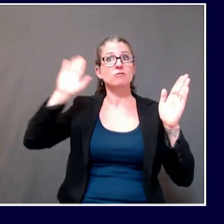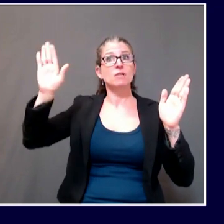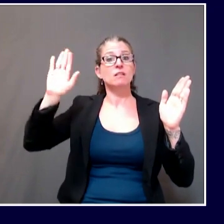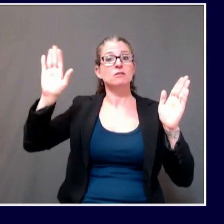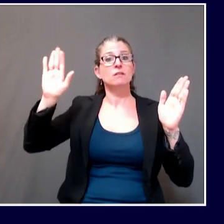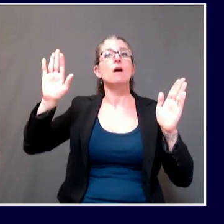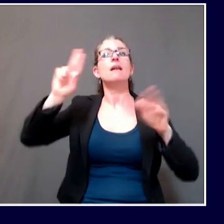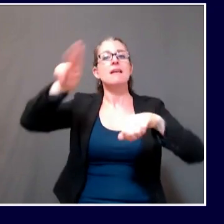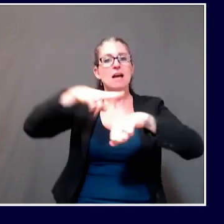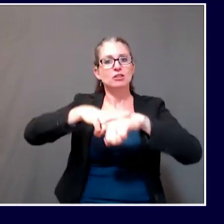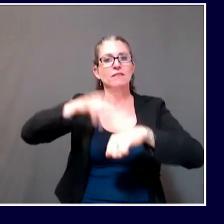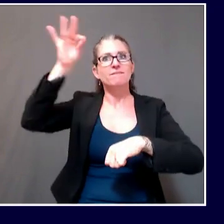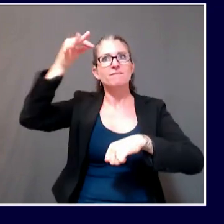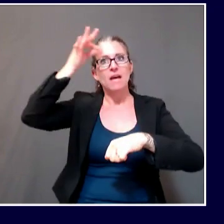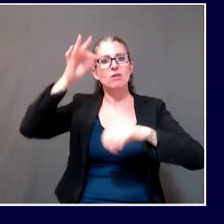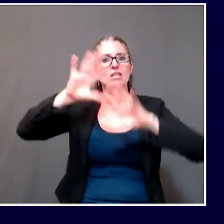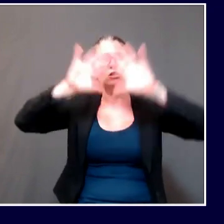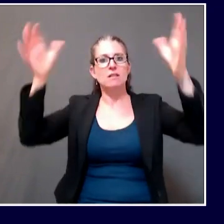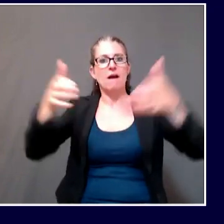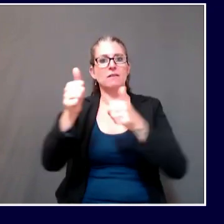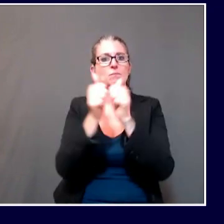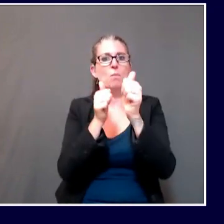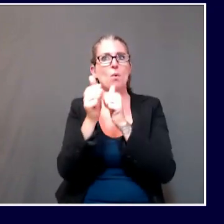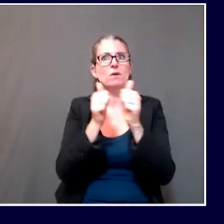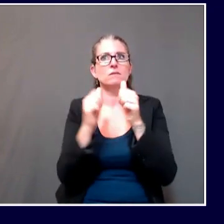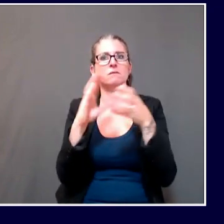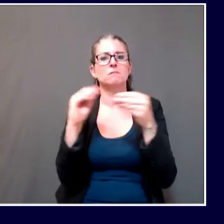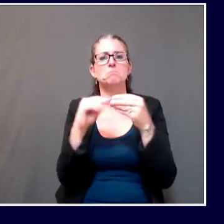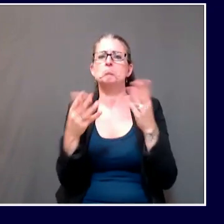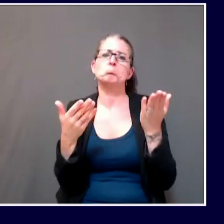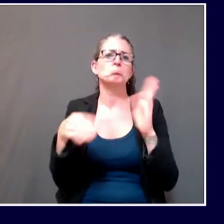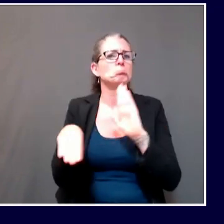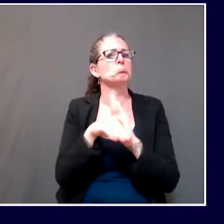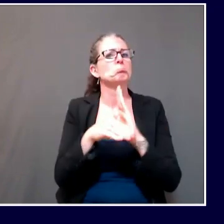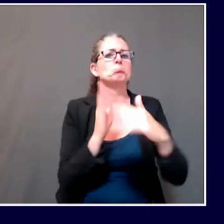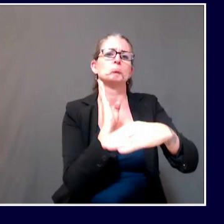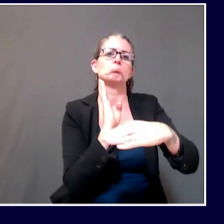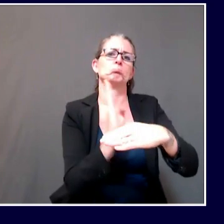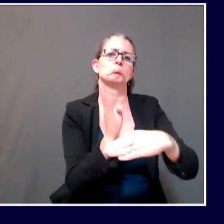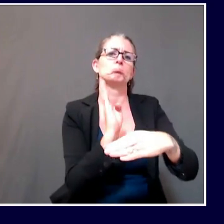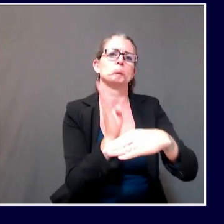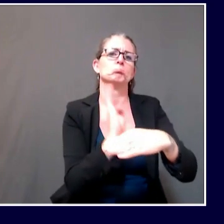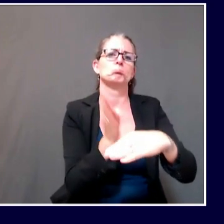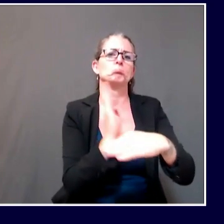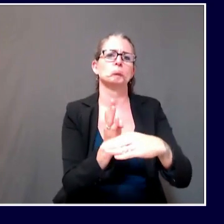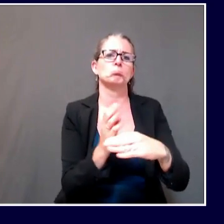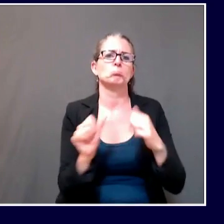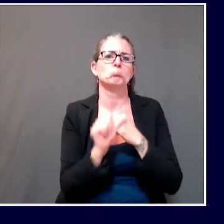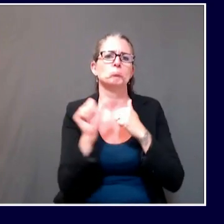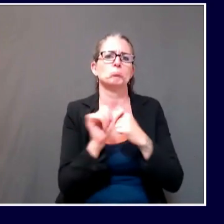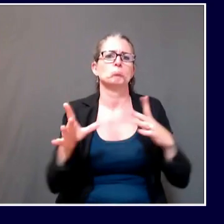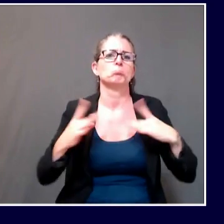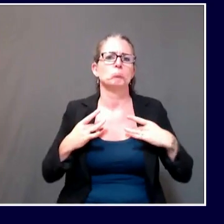they list soccer as moderate risk. Can you explain what the differences are? And is there a way to